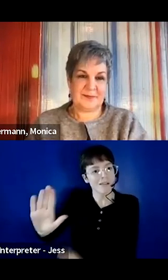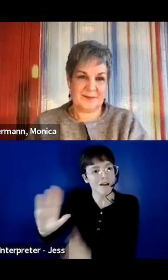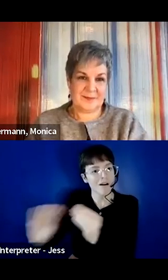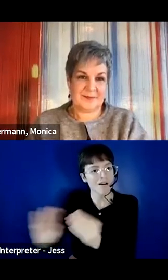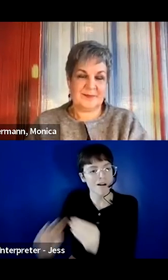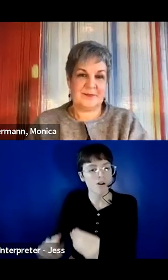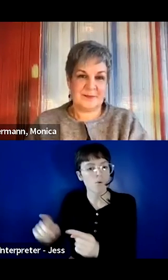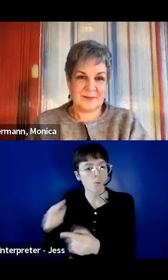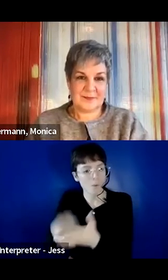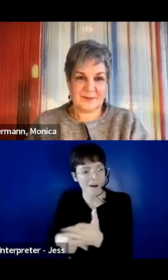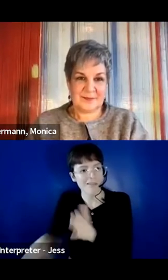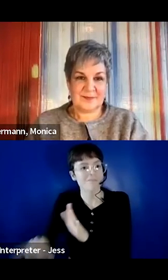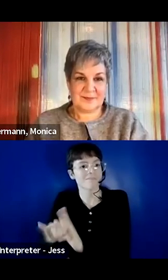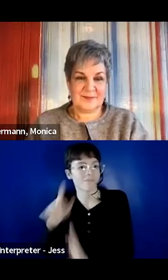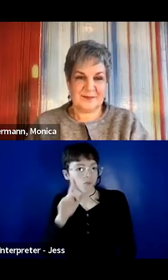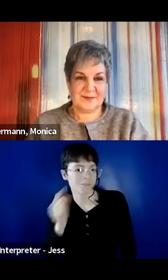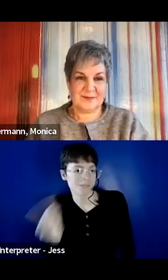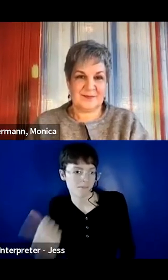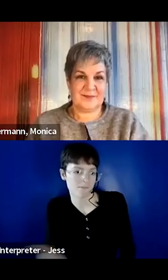disability.